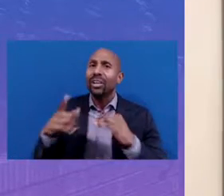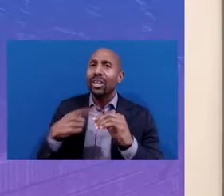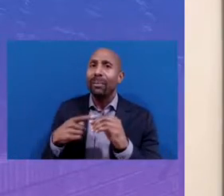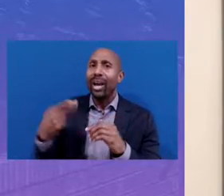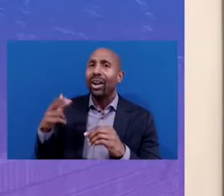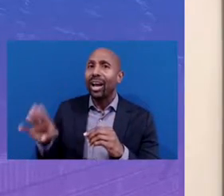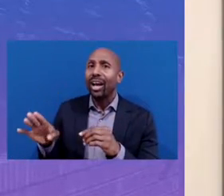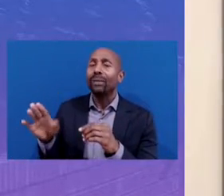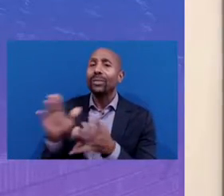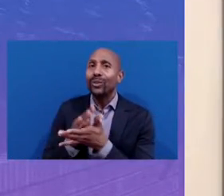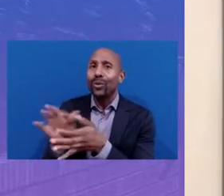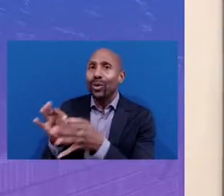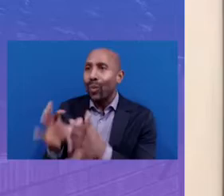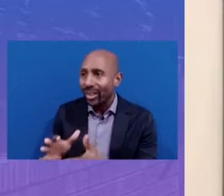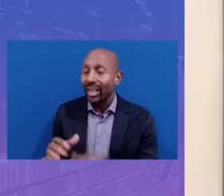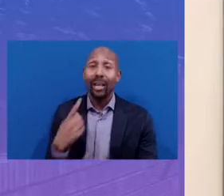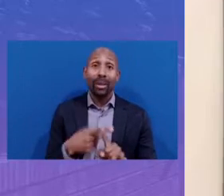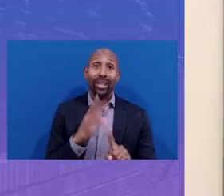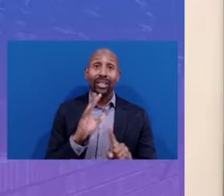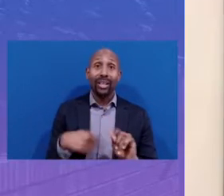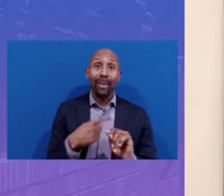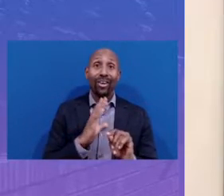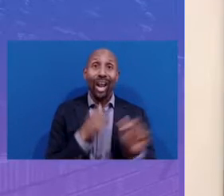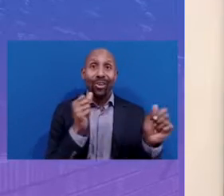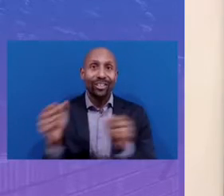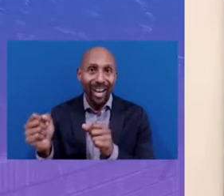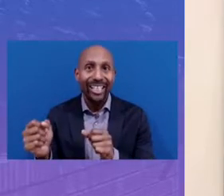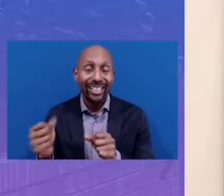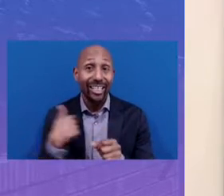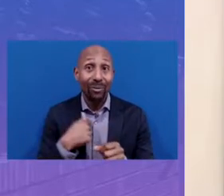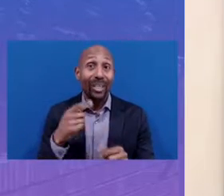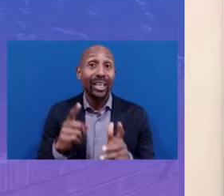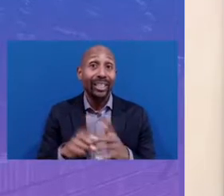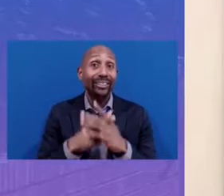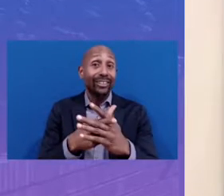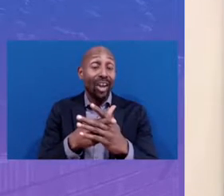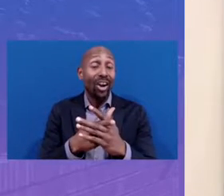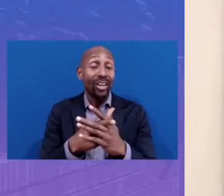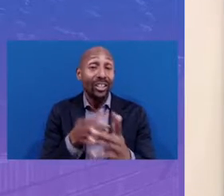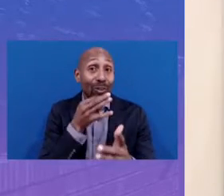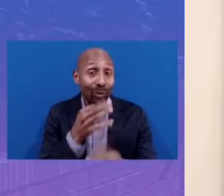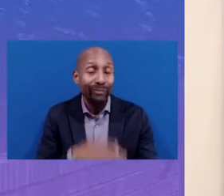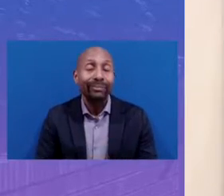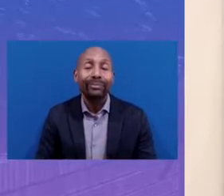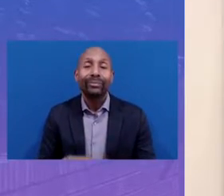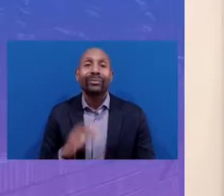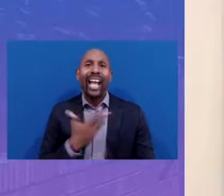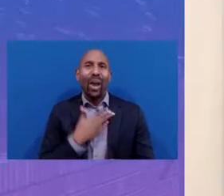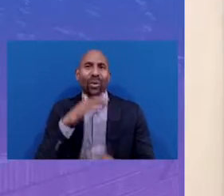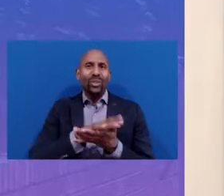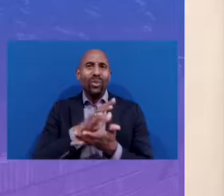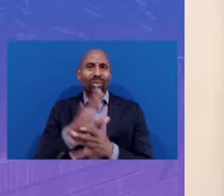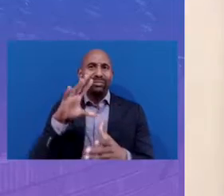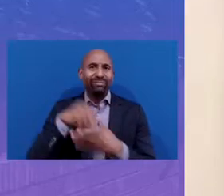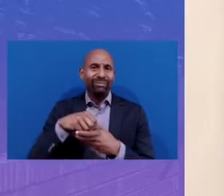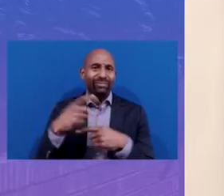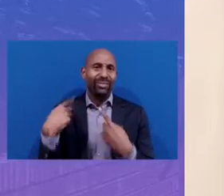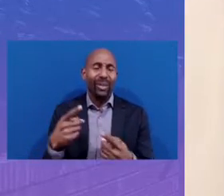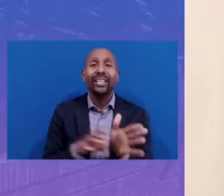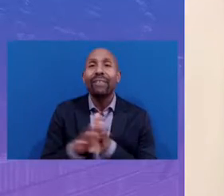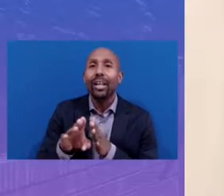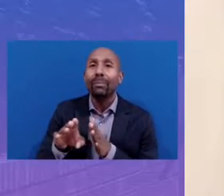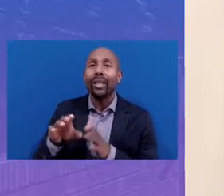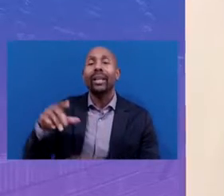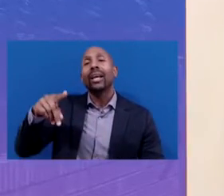coordinator and the strategy that we're about to launch. Our school has been engaged in developing its portrait of the